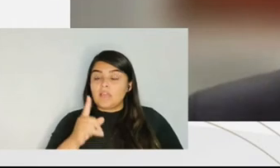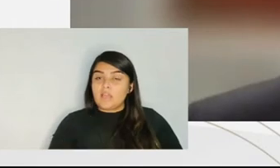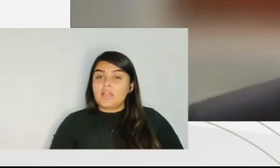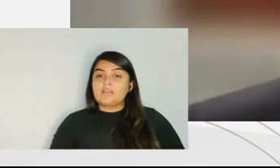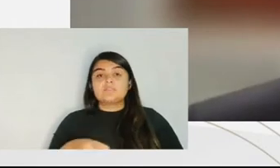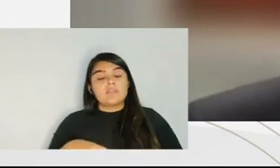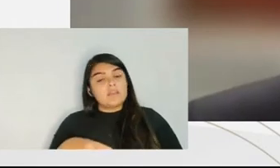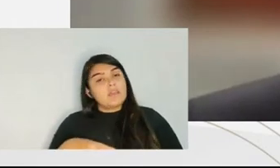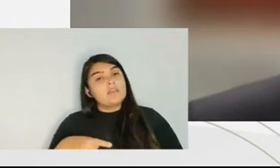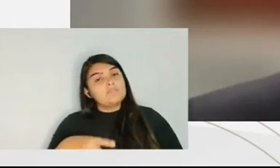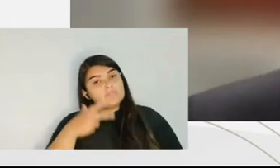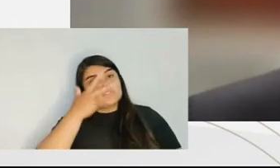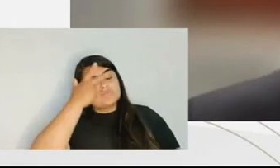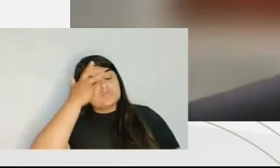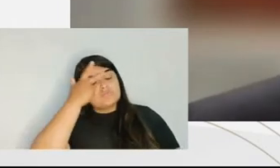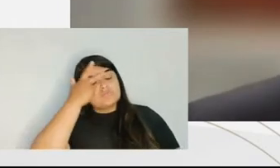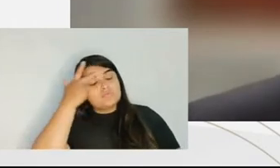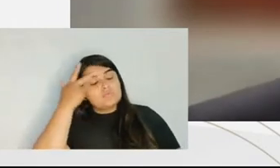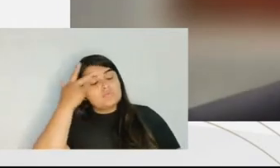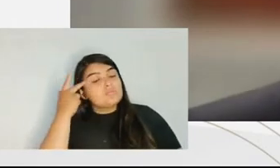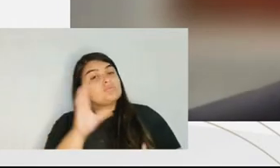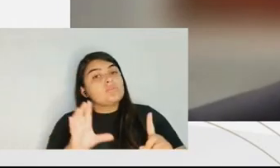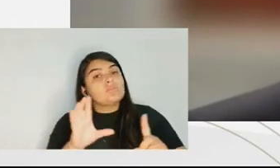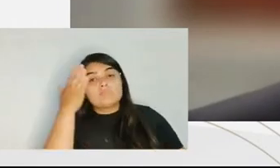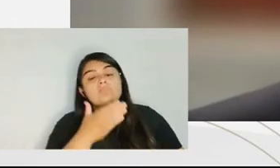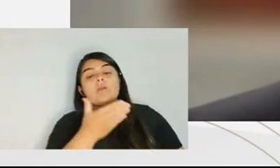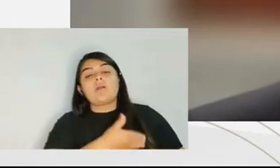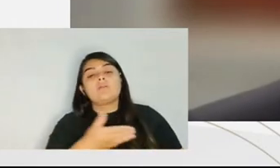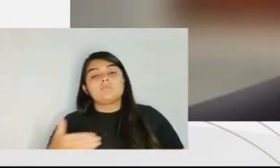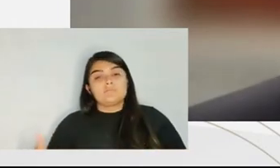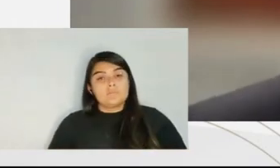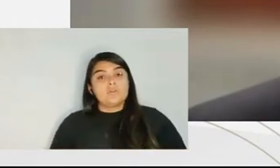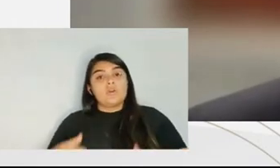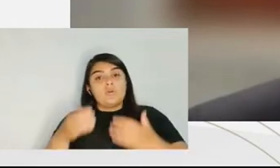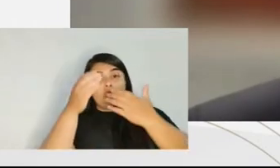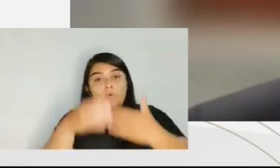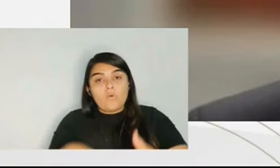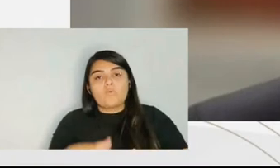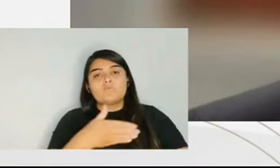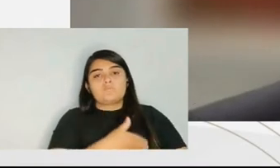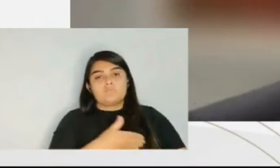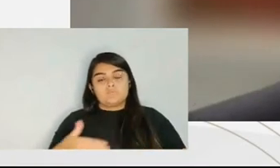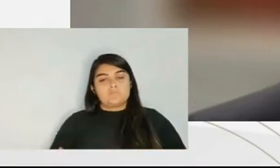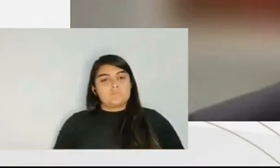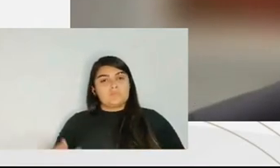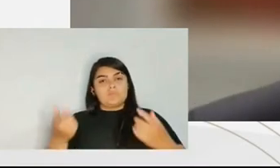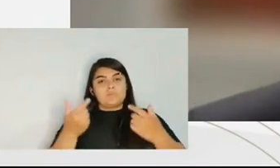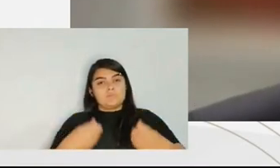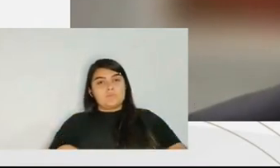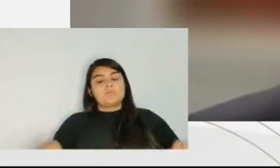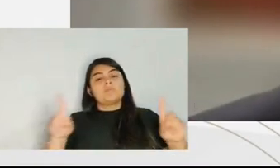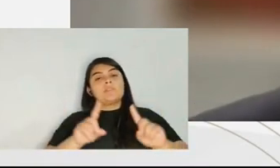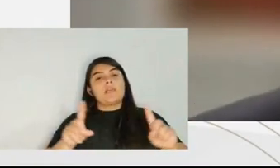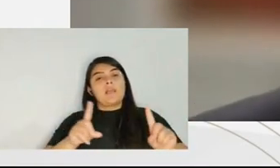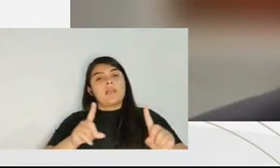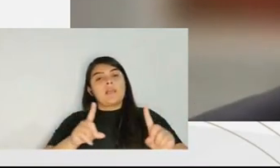Brazilian magistrates are composed of members with a public,